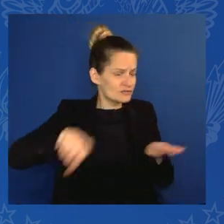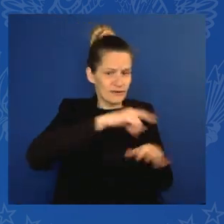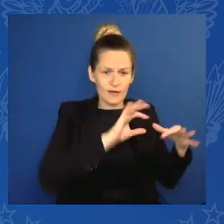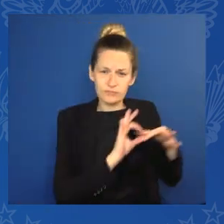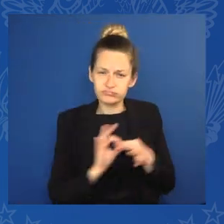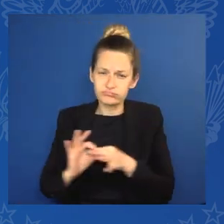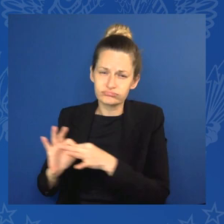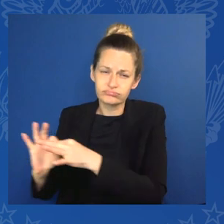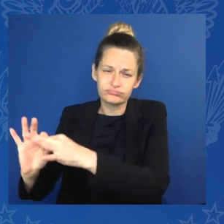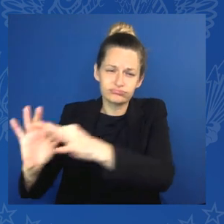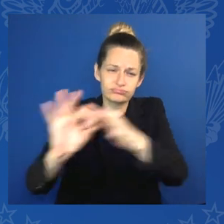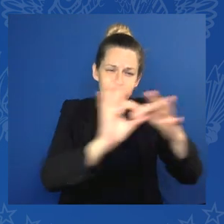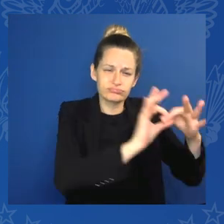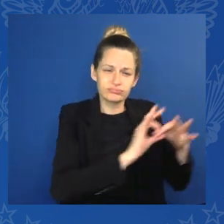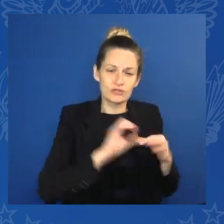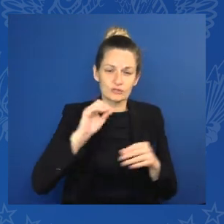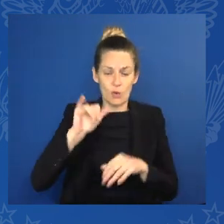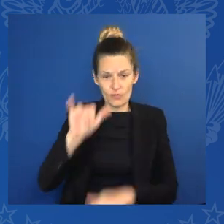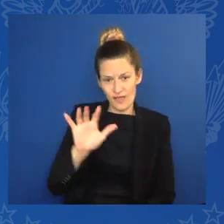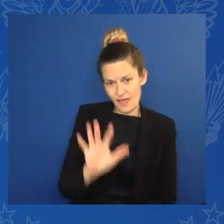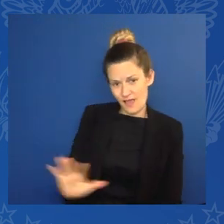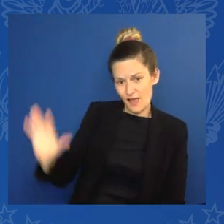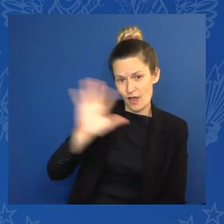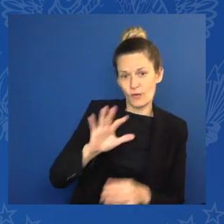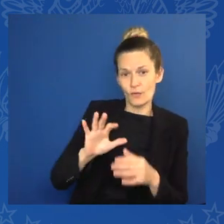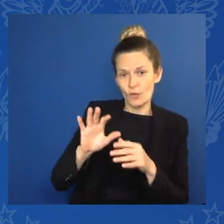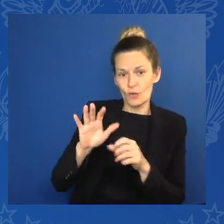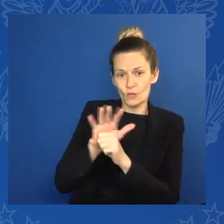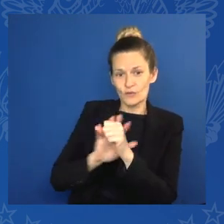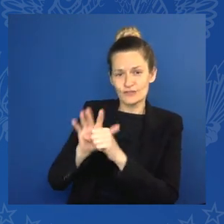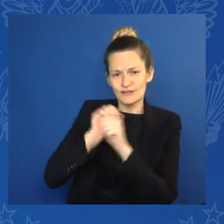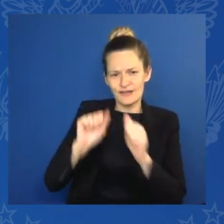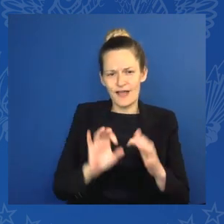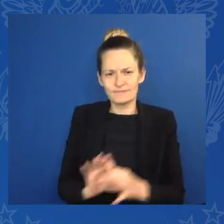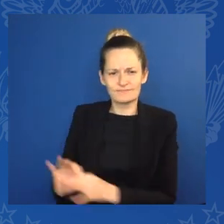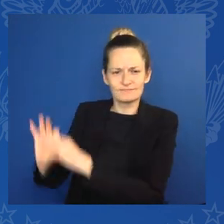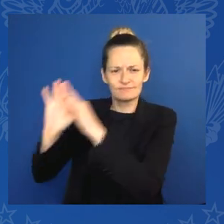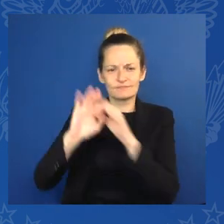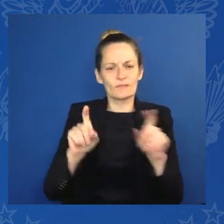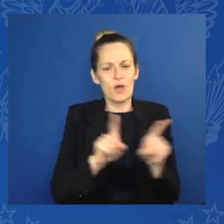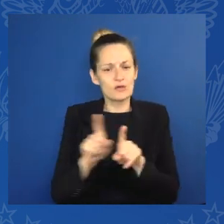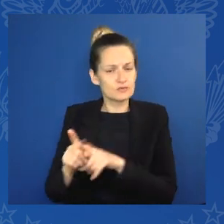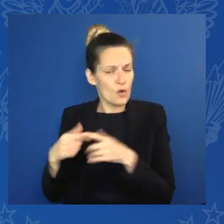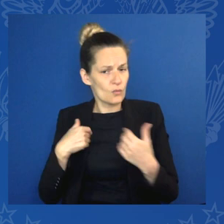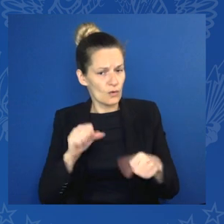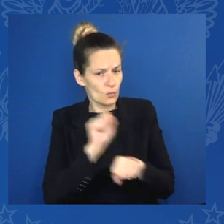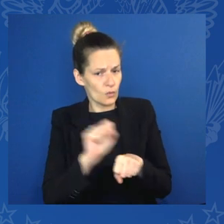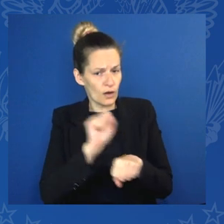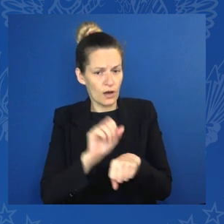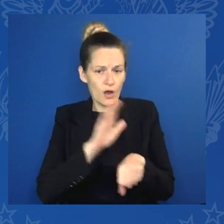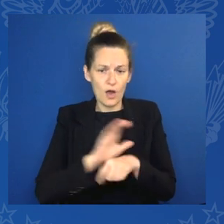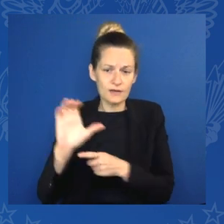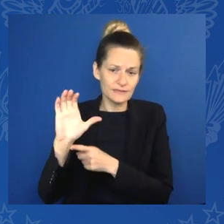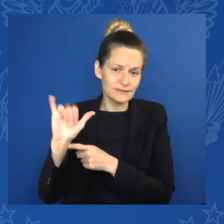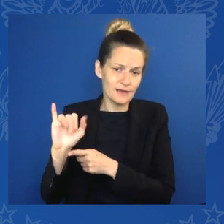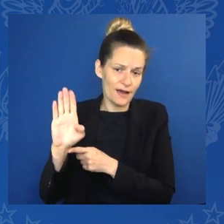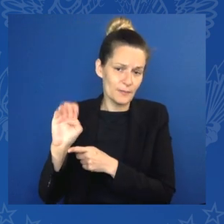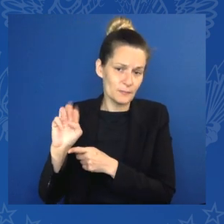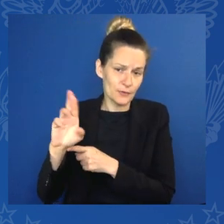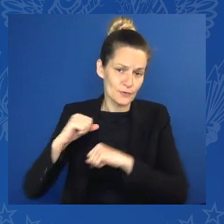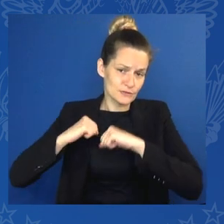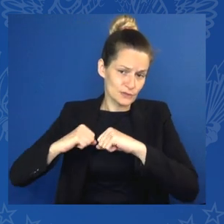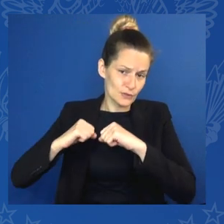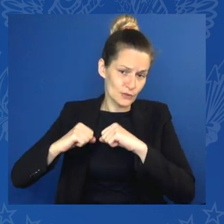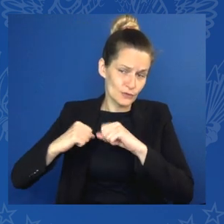security, including cybersecurity. Going forward, Japan will execute international cooperation by